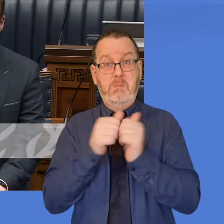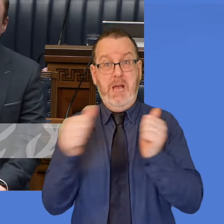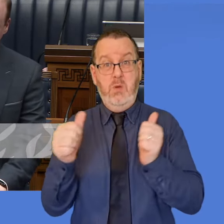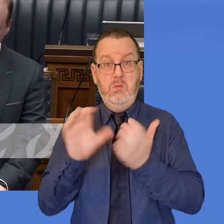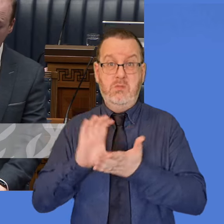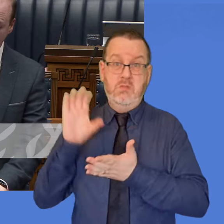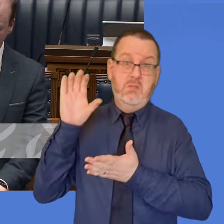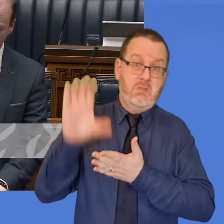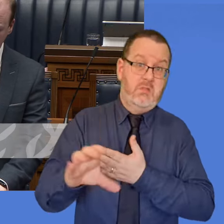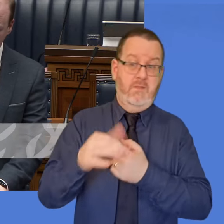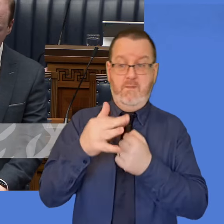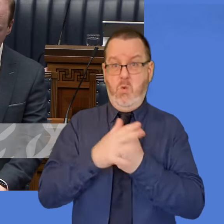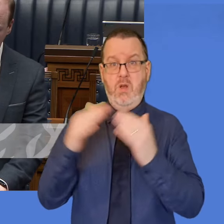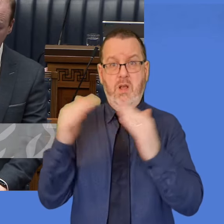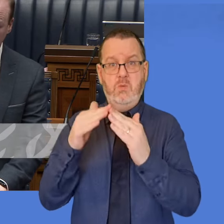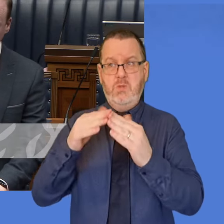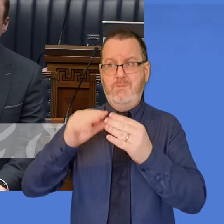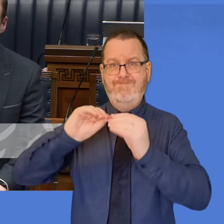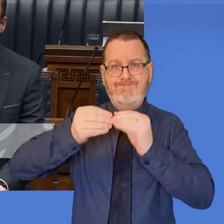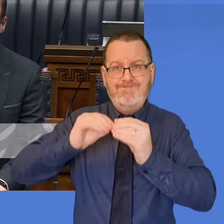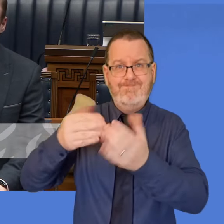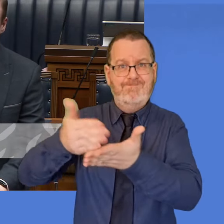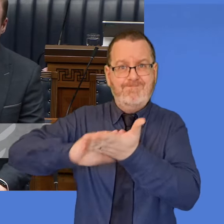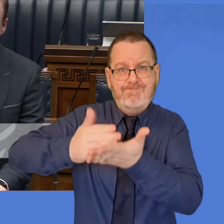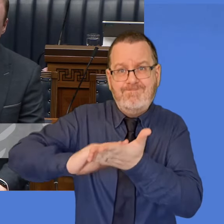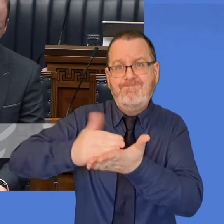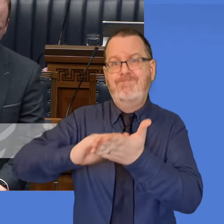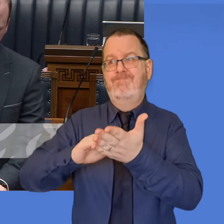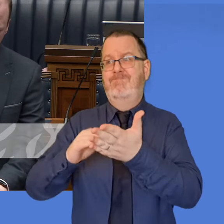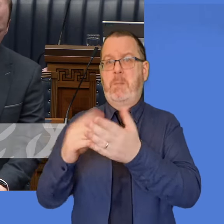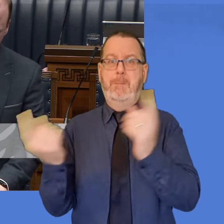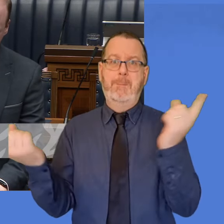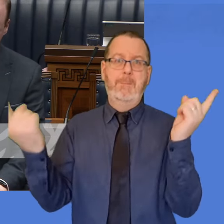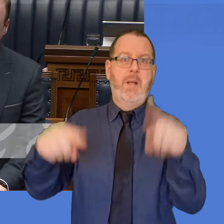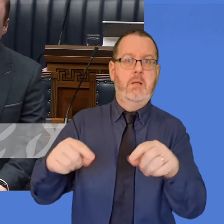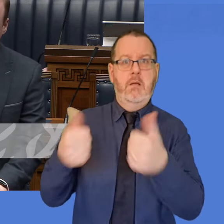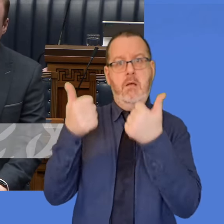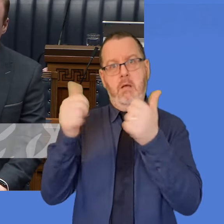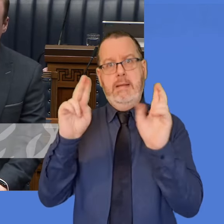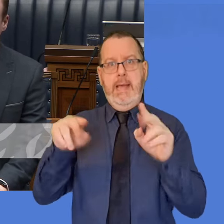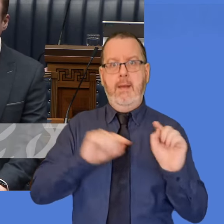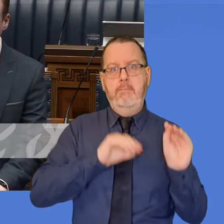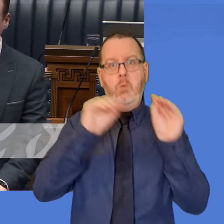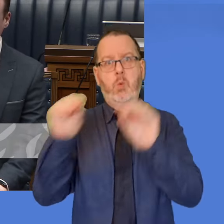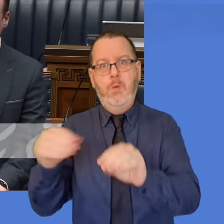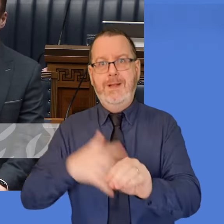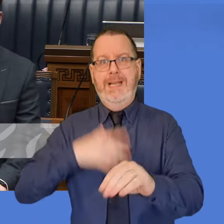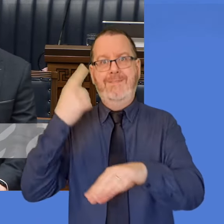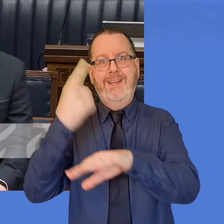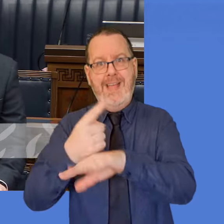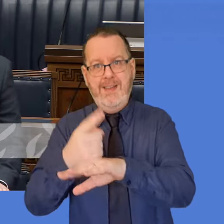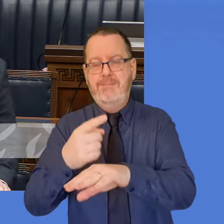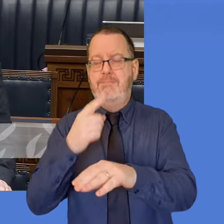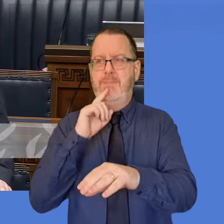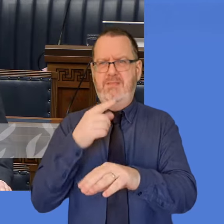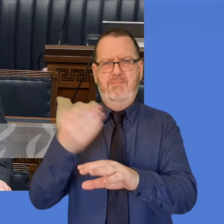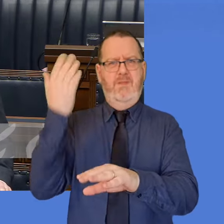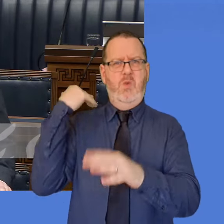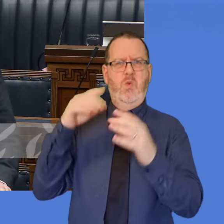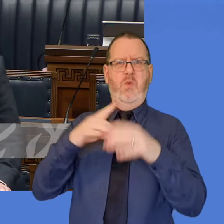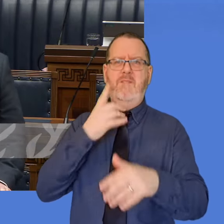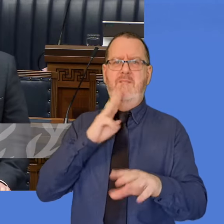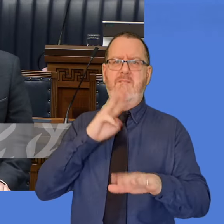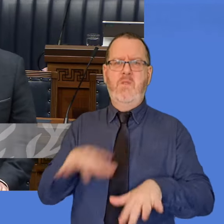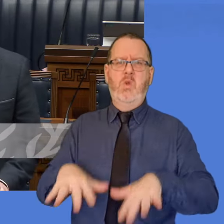to repair and refurbish a home that has been damaged by flooding. That is something which is very, very hard on the